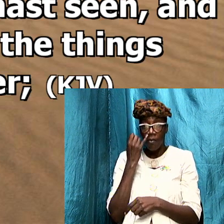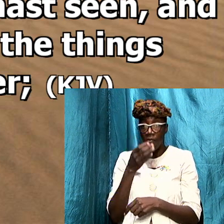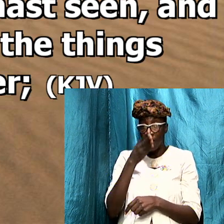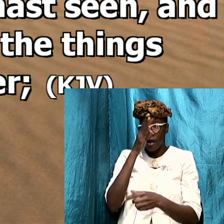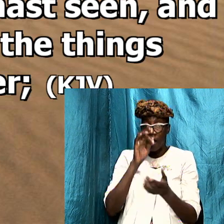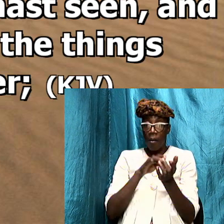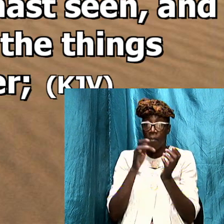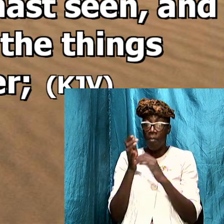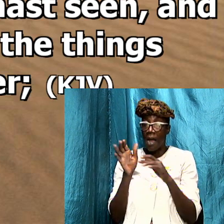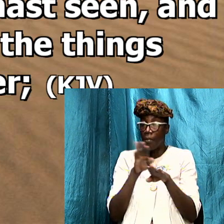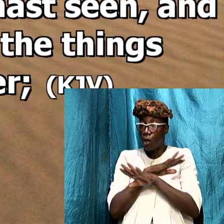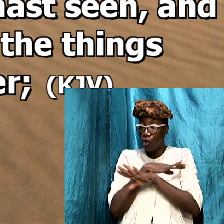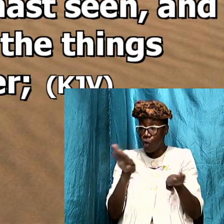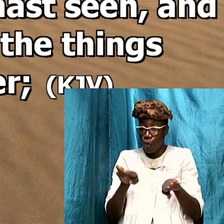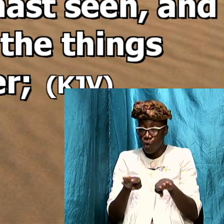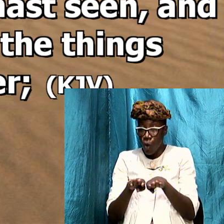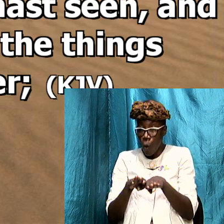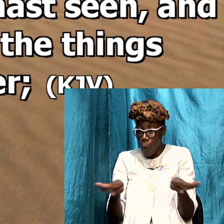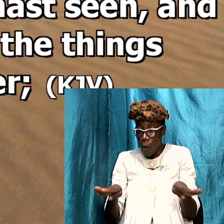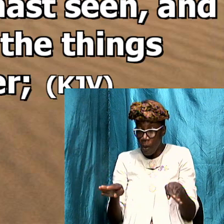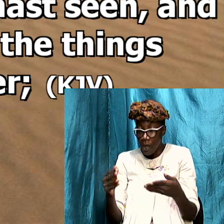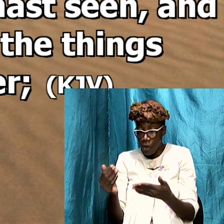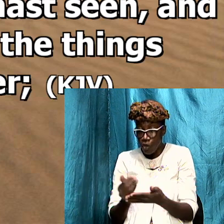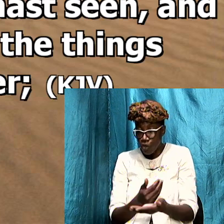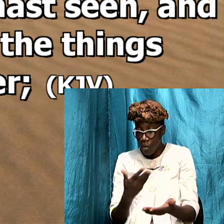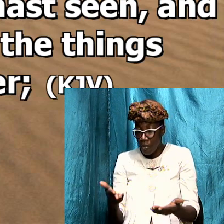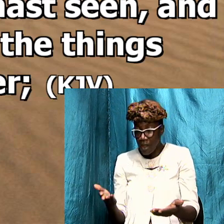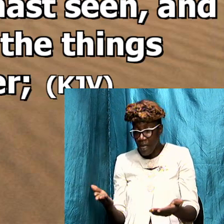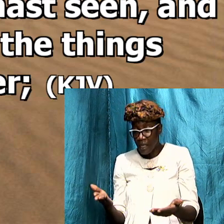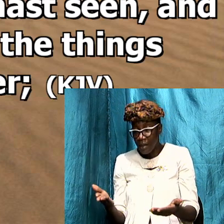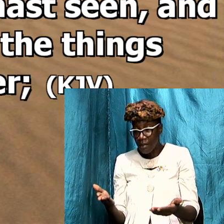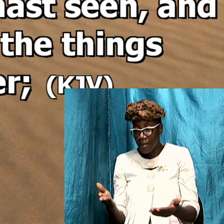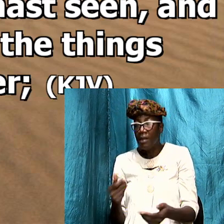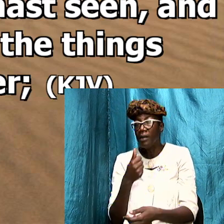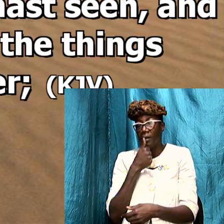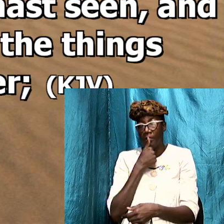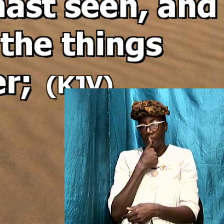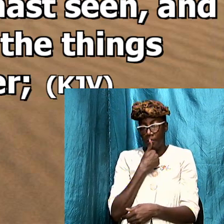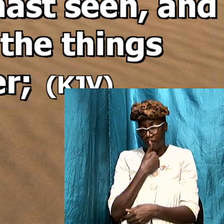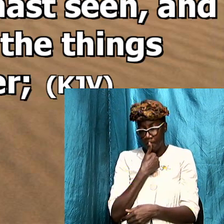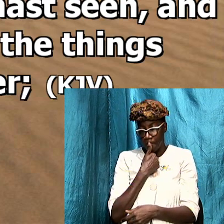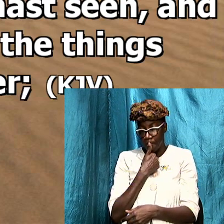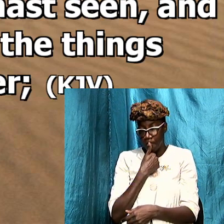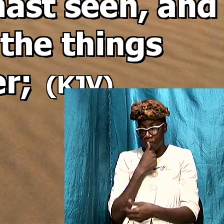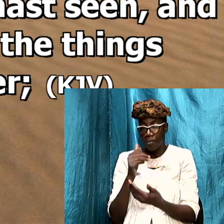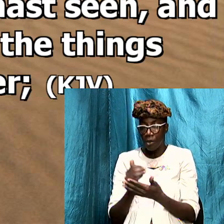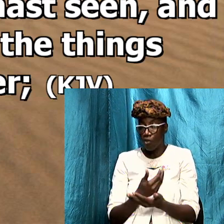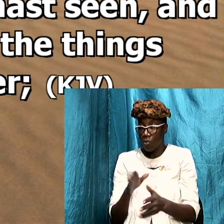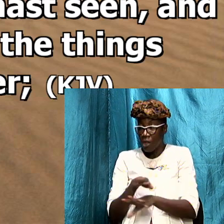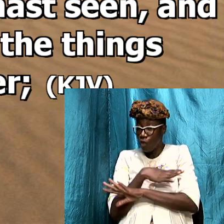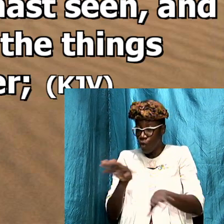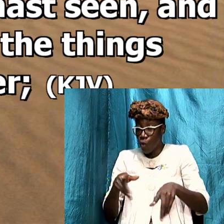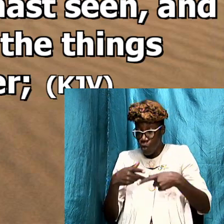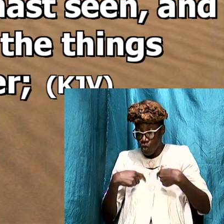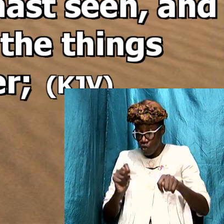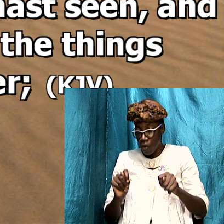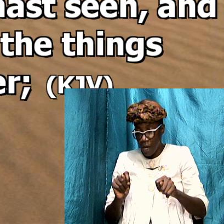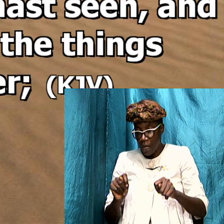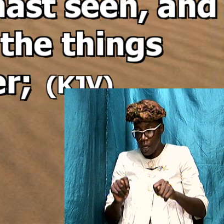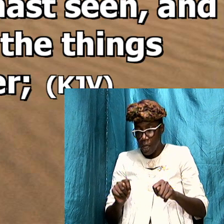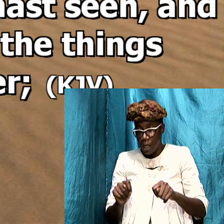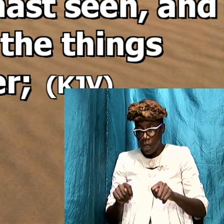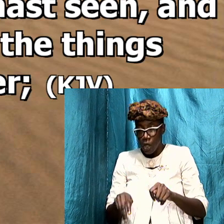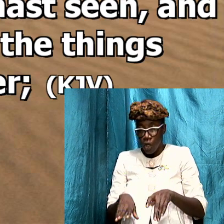open up uncertain things or is silent uncertain things we must not try to extract